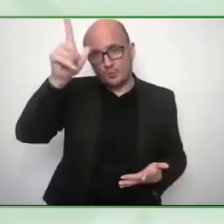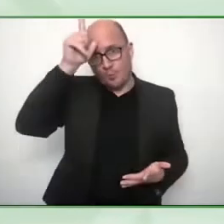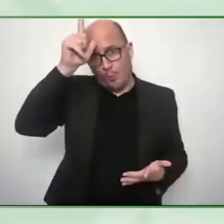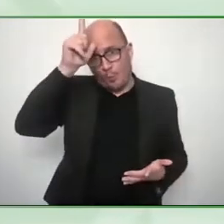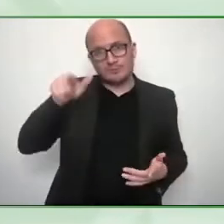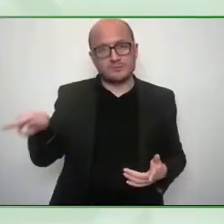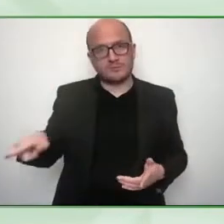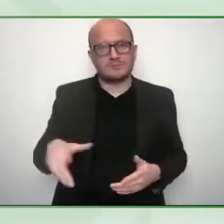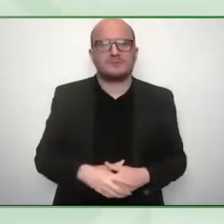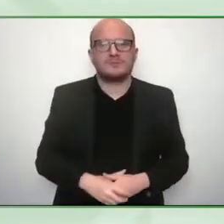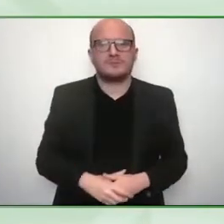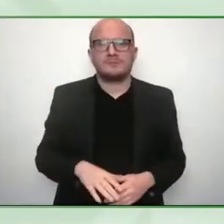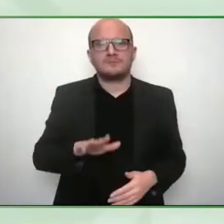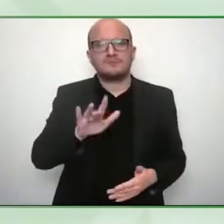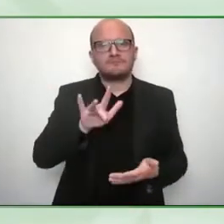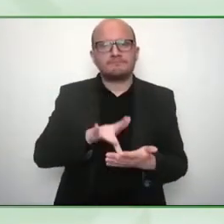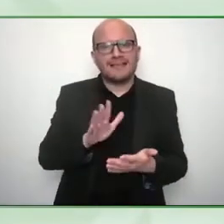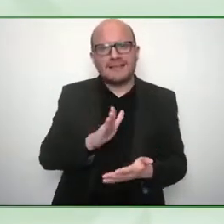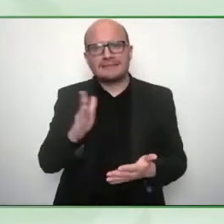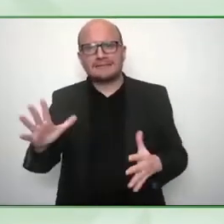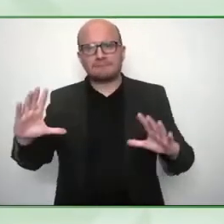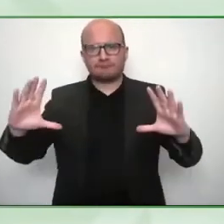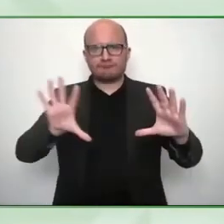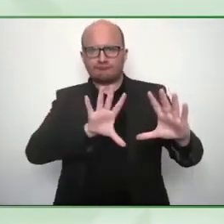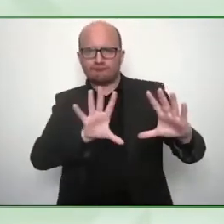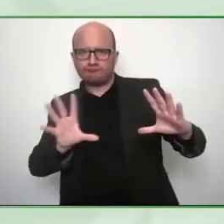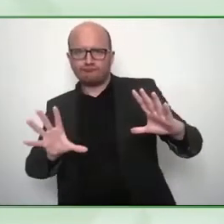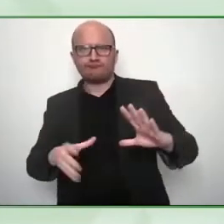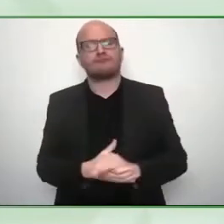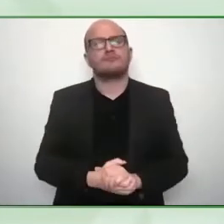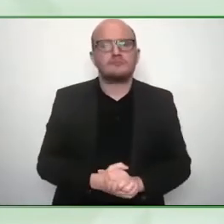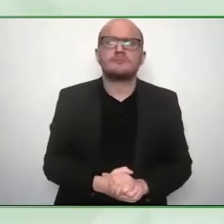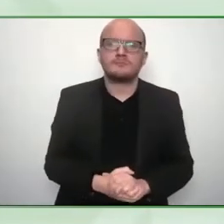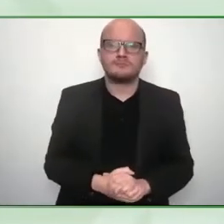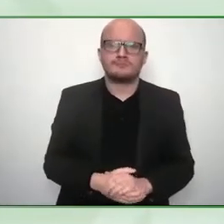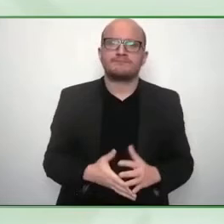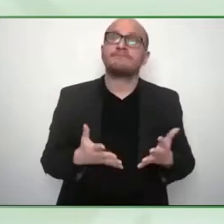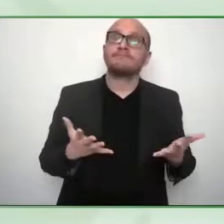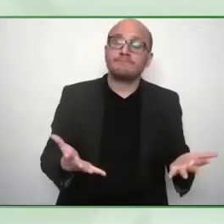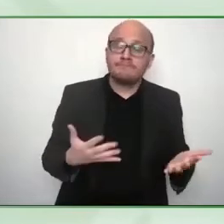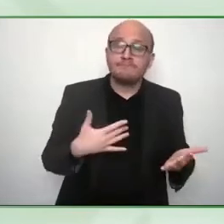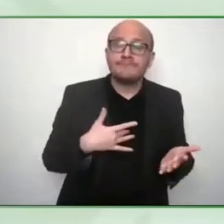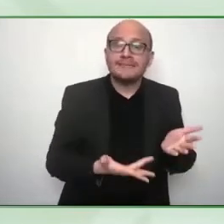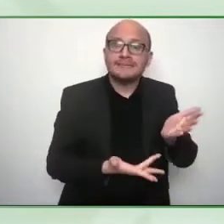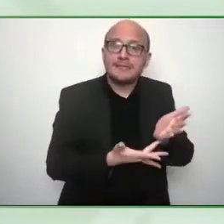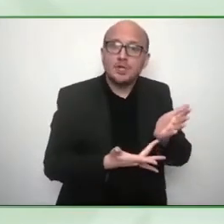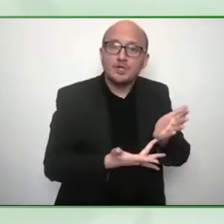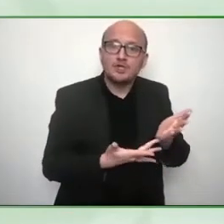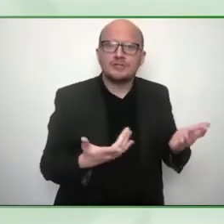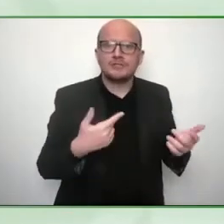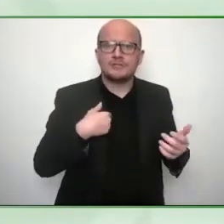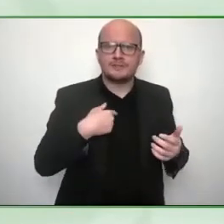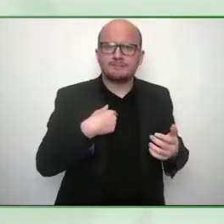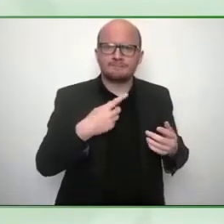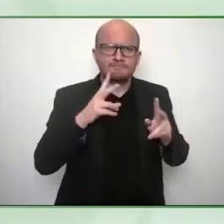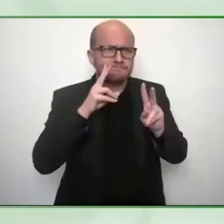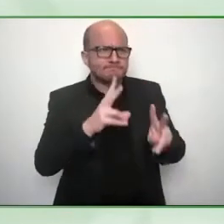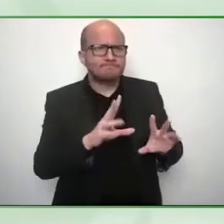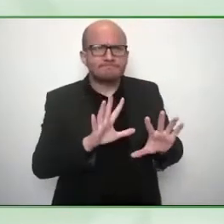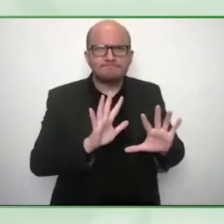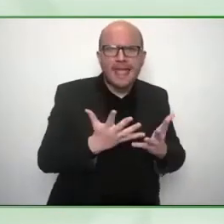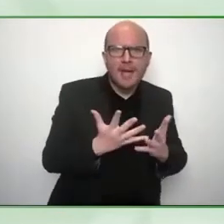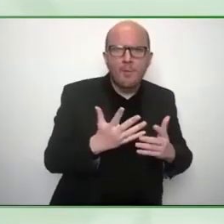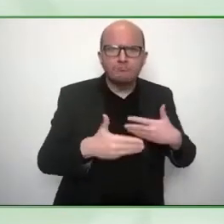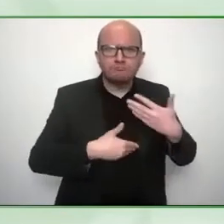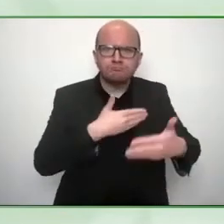for all of us in the tech sector is to really challenge the the pre-existing models of delivery the pre-existing cost models around